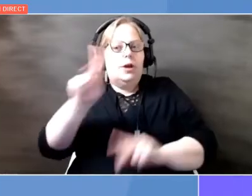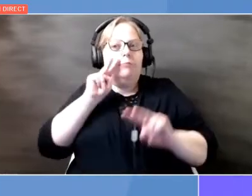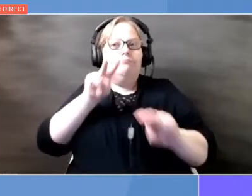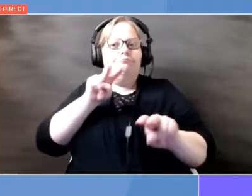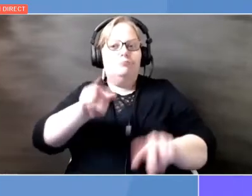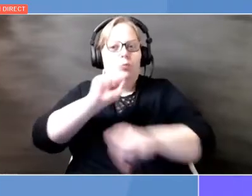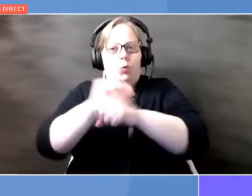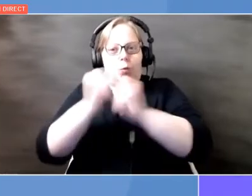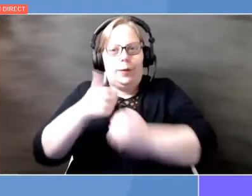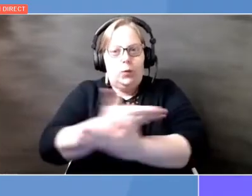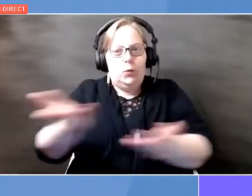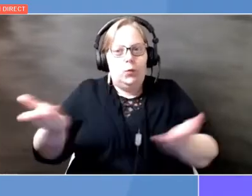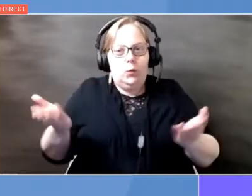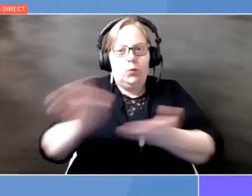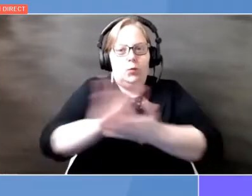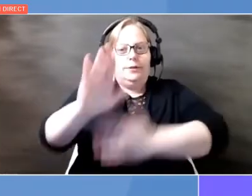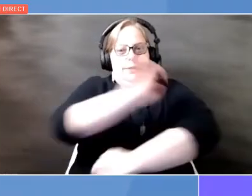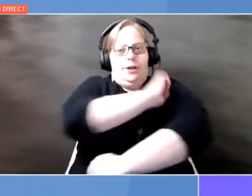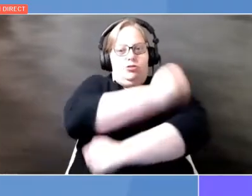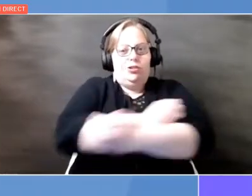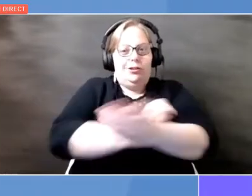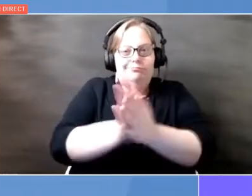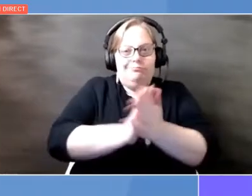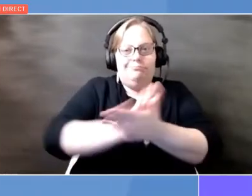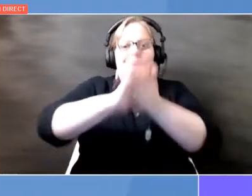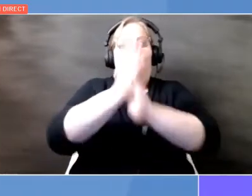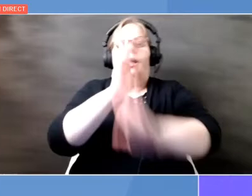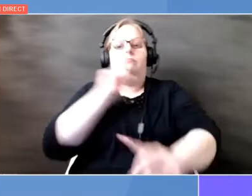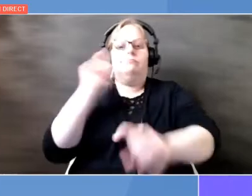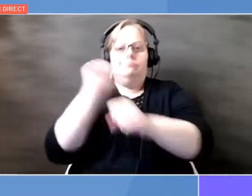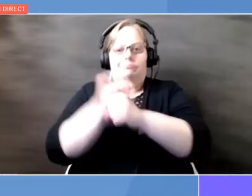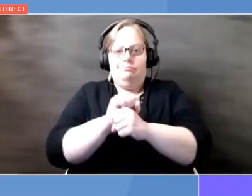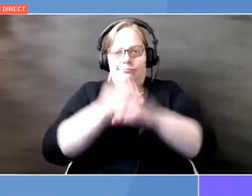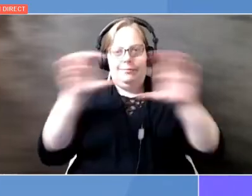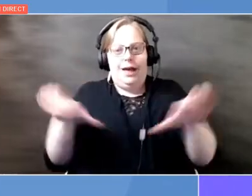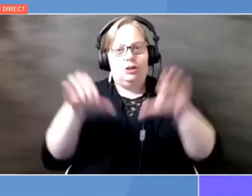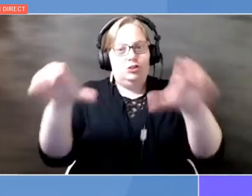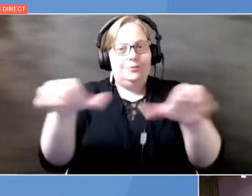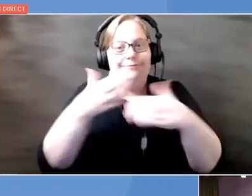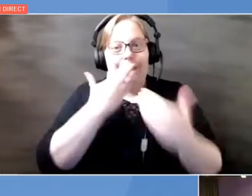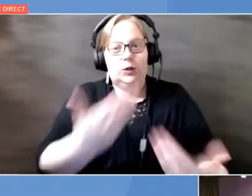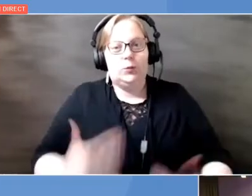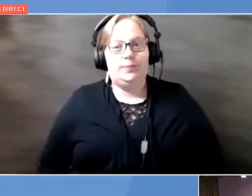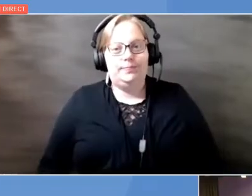you to turn clean energy ambition, most importantly, into action. Thank you.